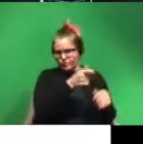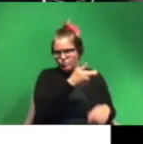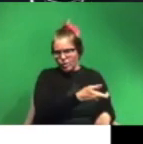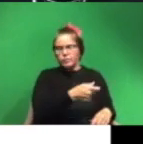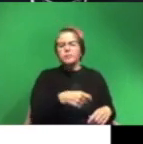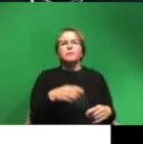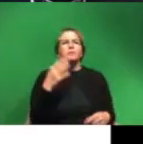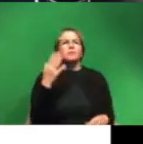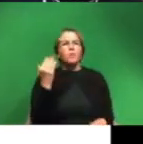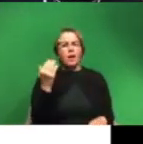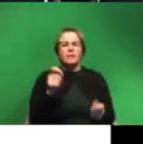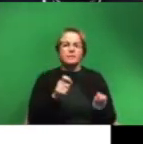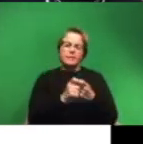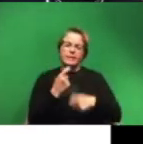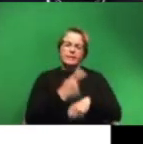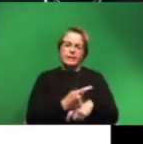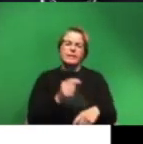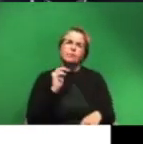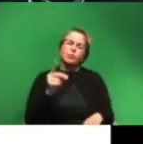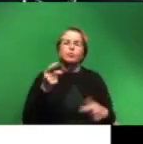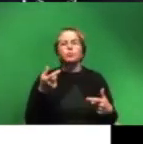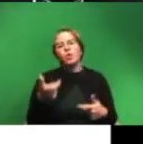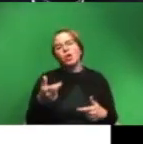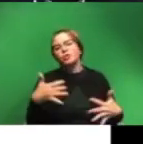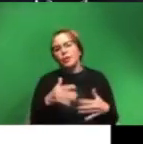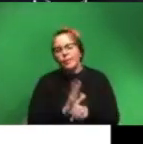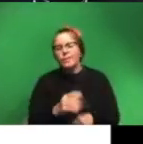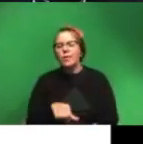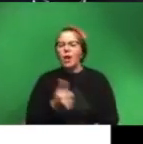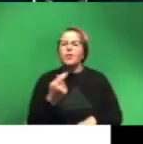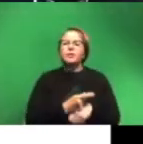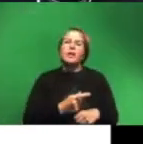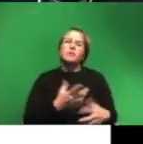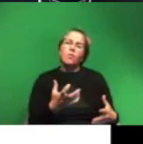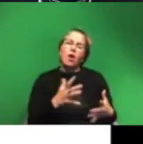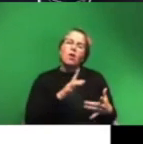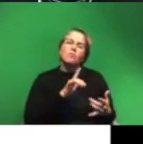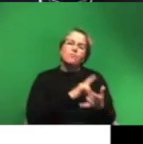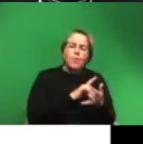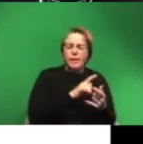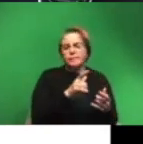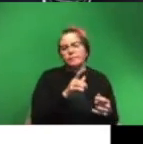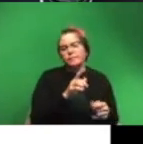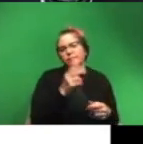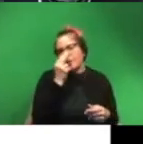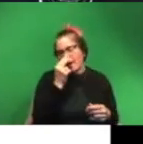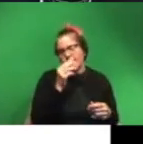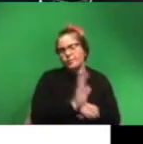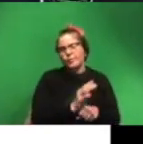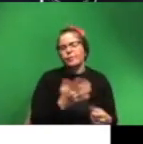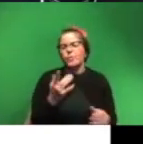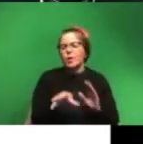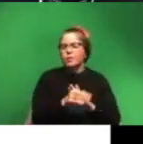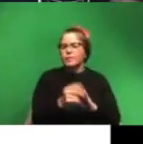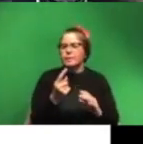have given days where we want to watch a scary movie but then on other days we want to watch a rom-com why do we choose to watch something that we know is going